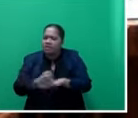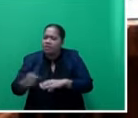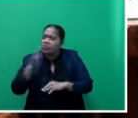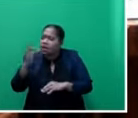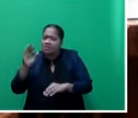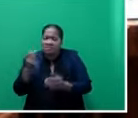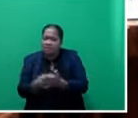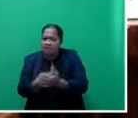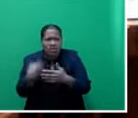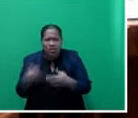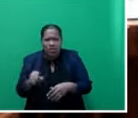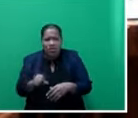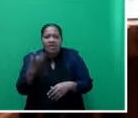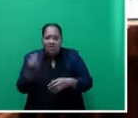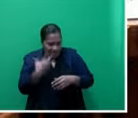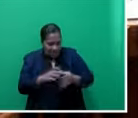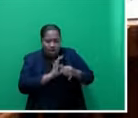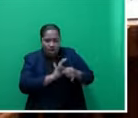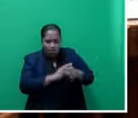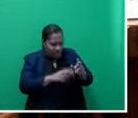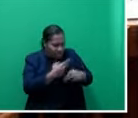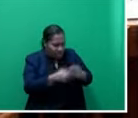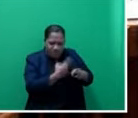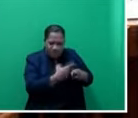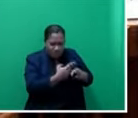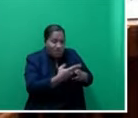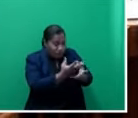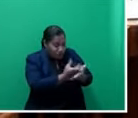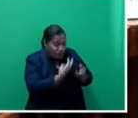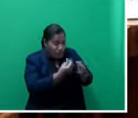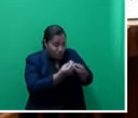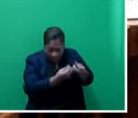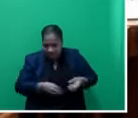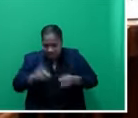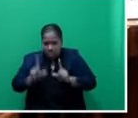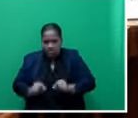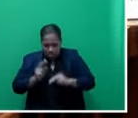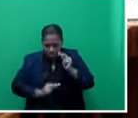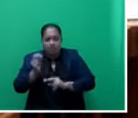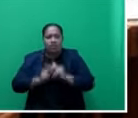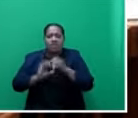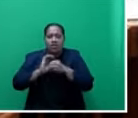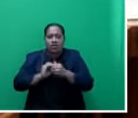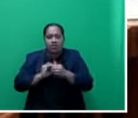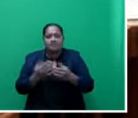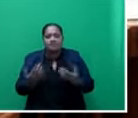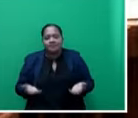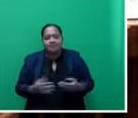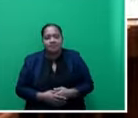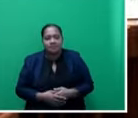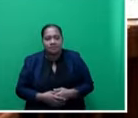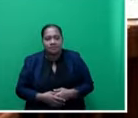just need to organise, and let's get these ideas across to the people, to make sure that retrofitting, Mr. Speaker,